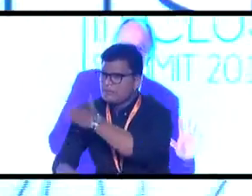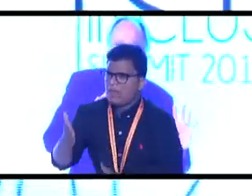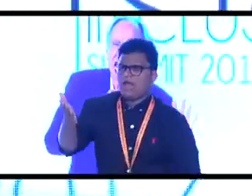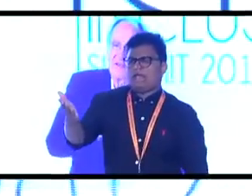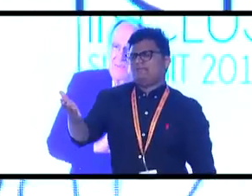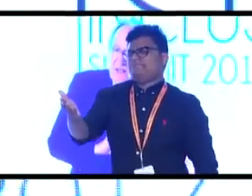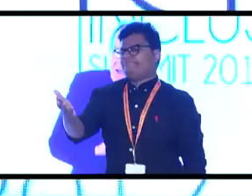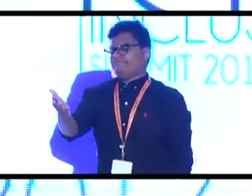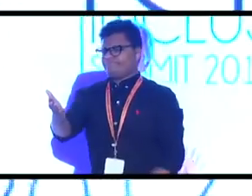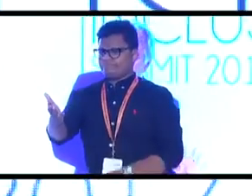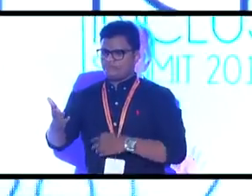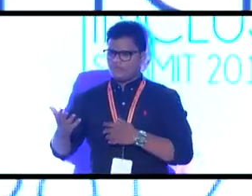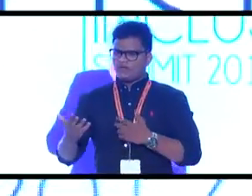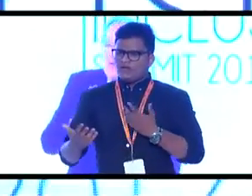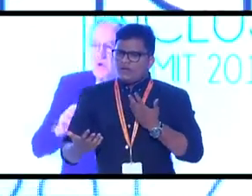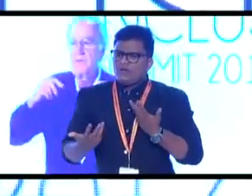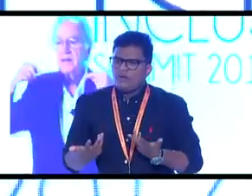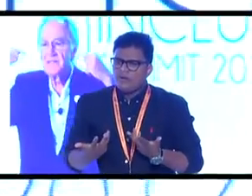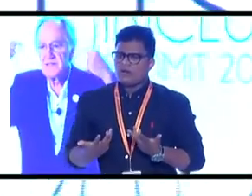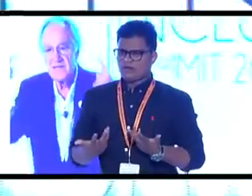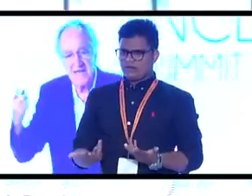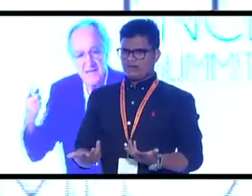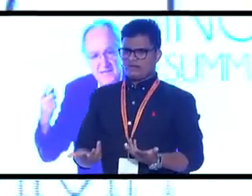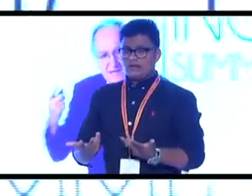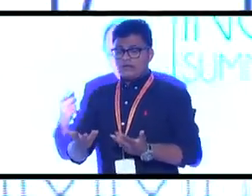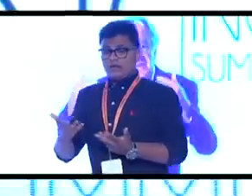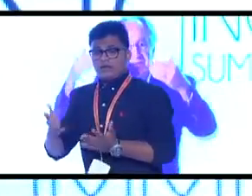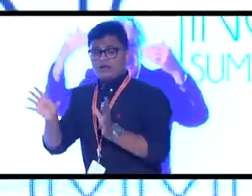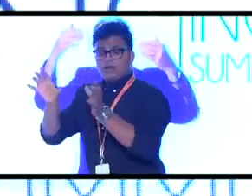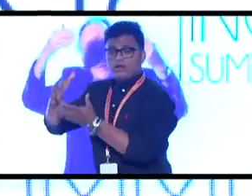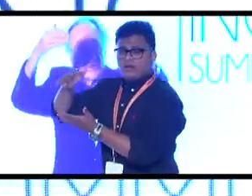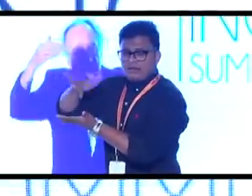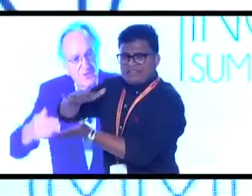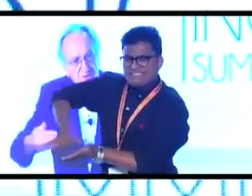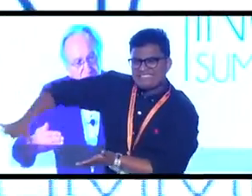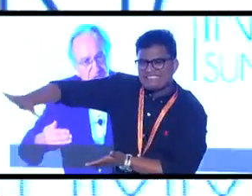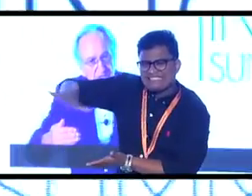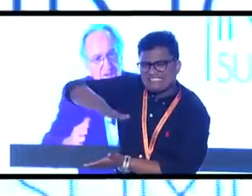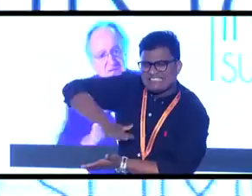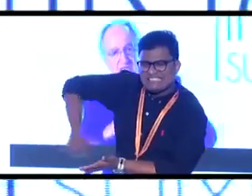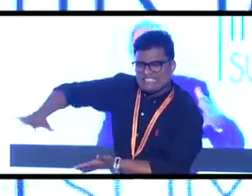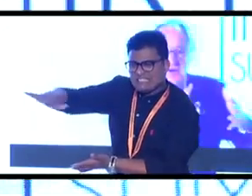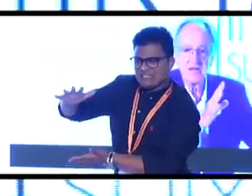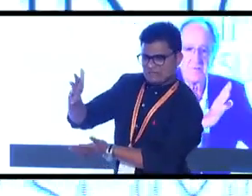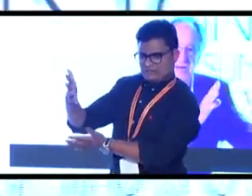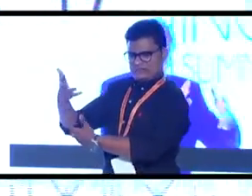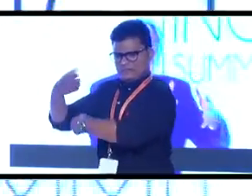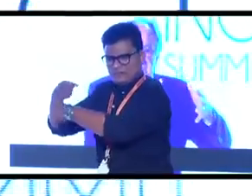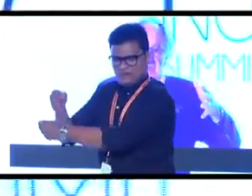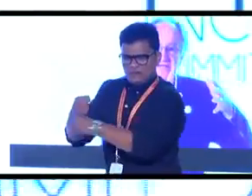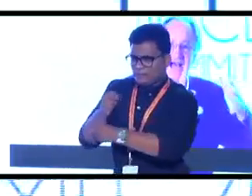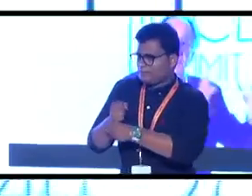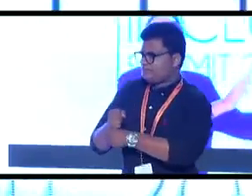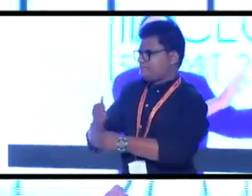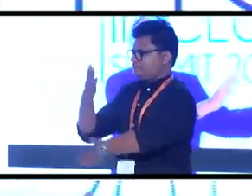Because that's how they've been taught. They grew up in a society that built structures that segregated people with